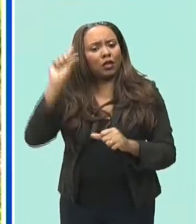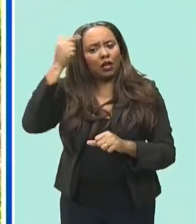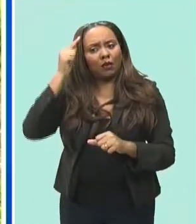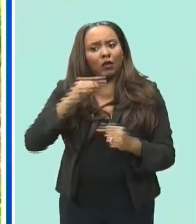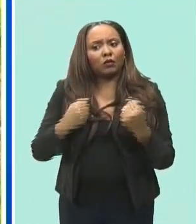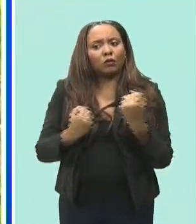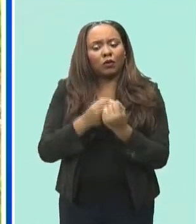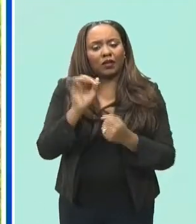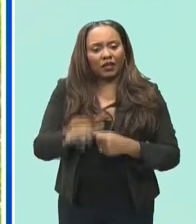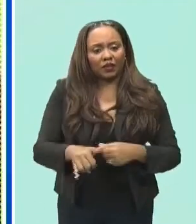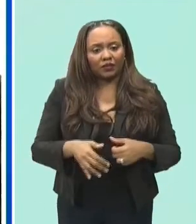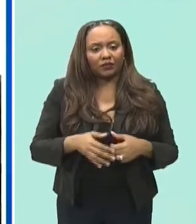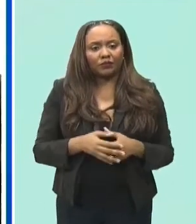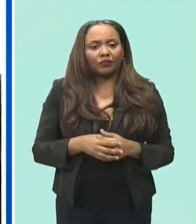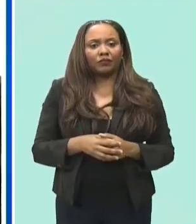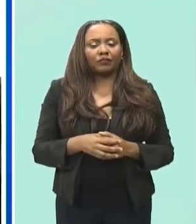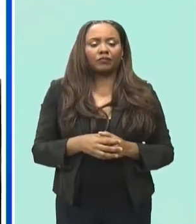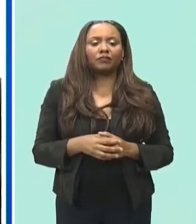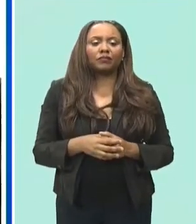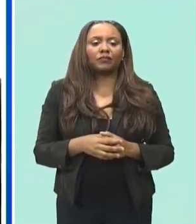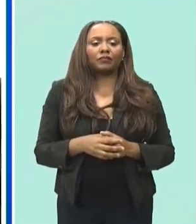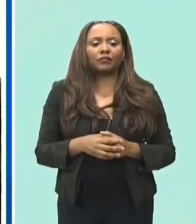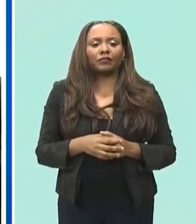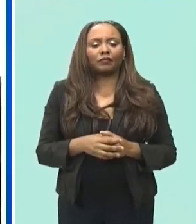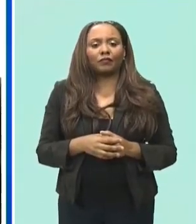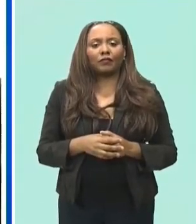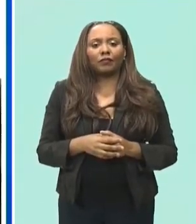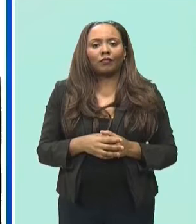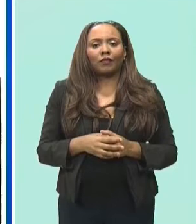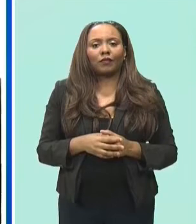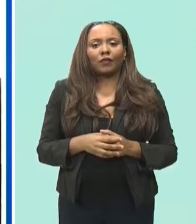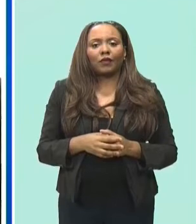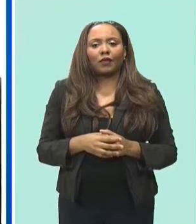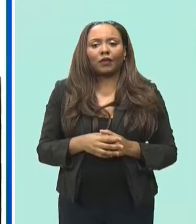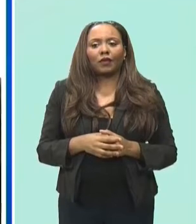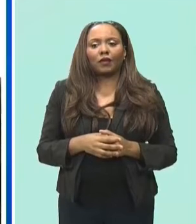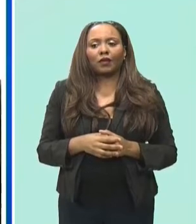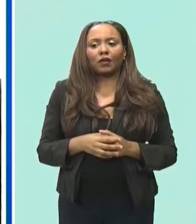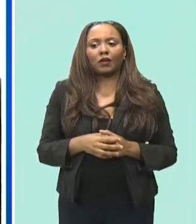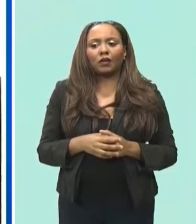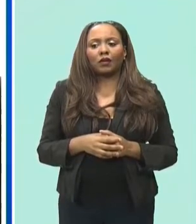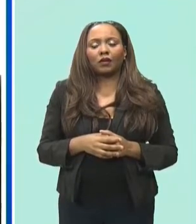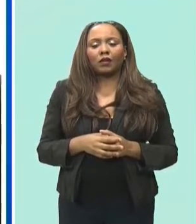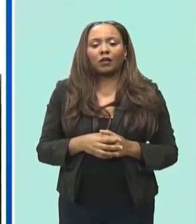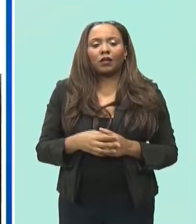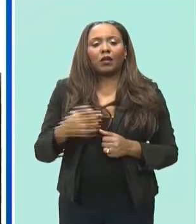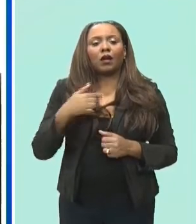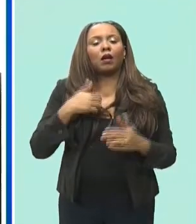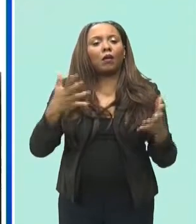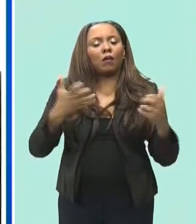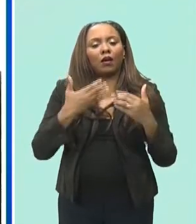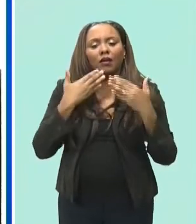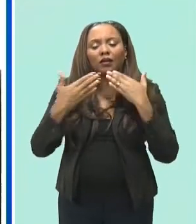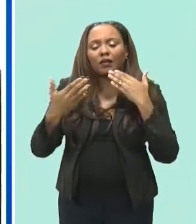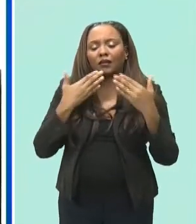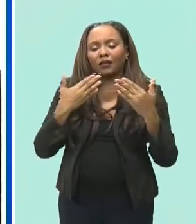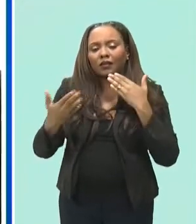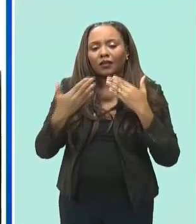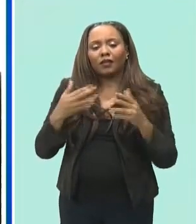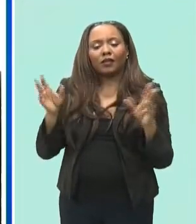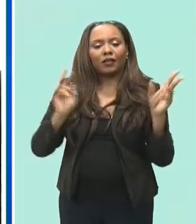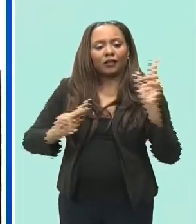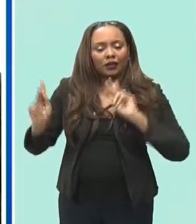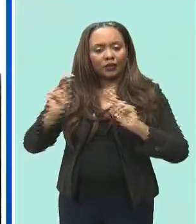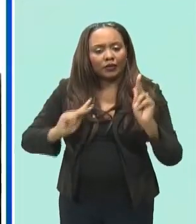agenda i want to thank the guys from corner rock construction who decided to use